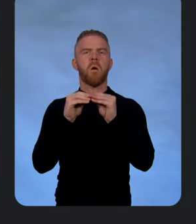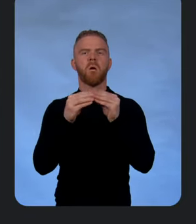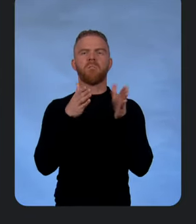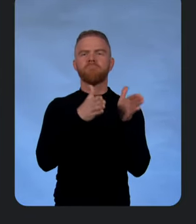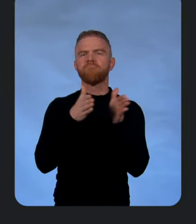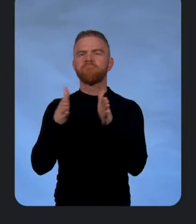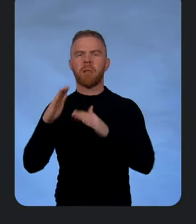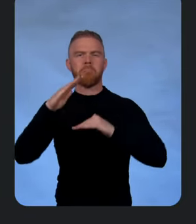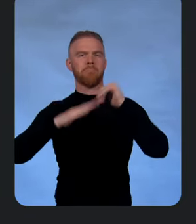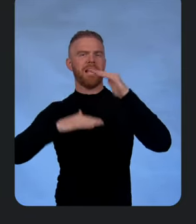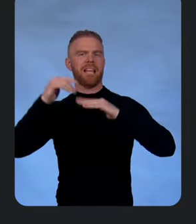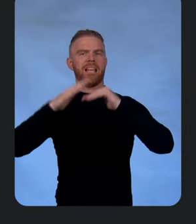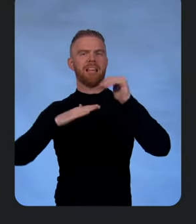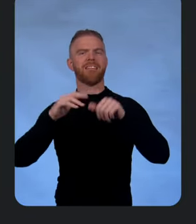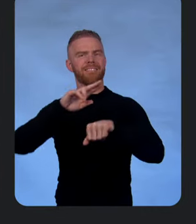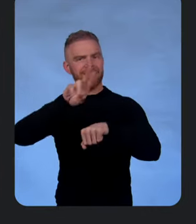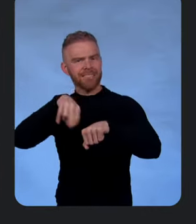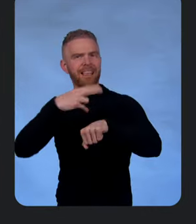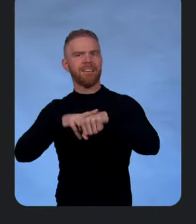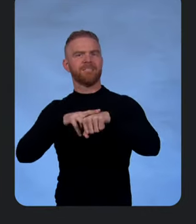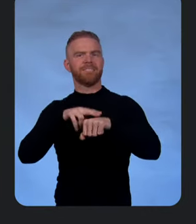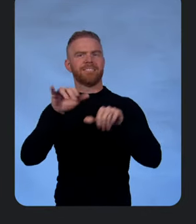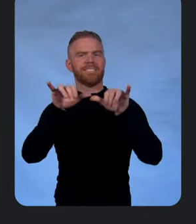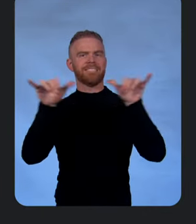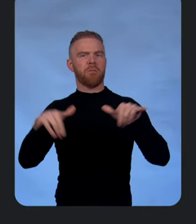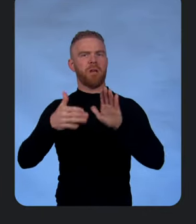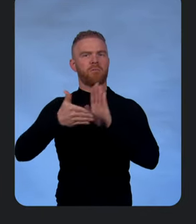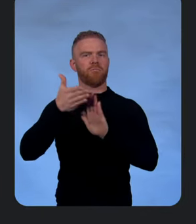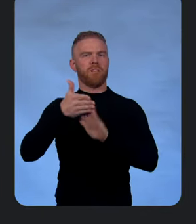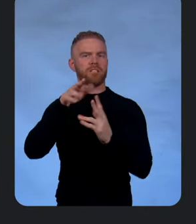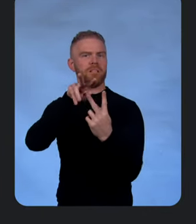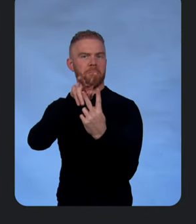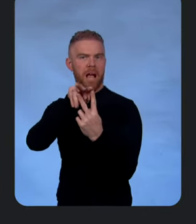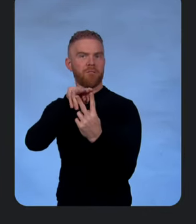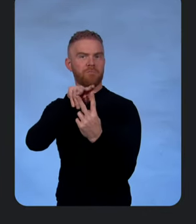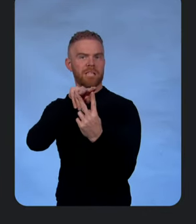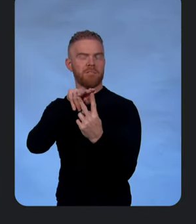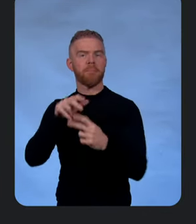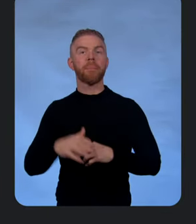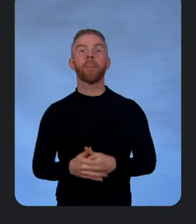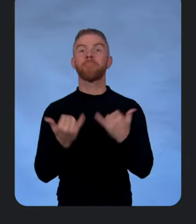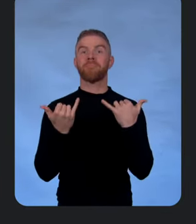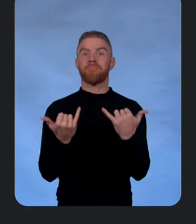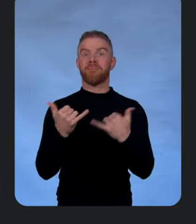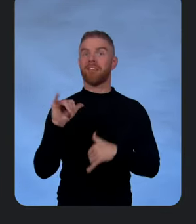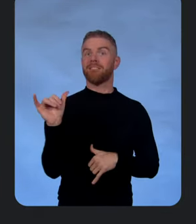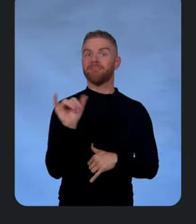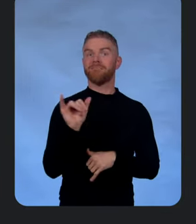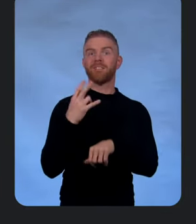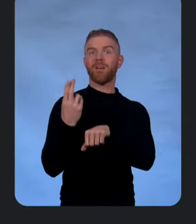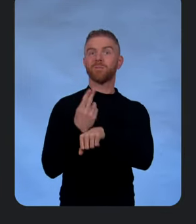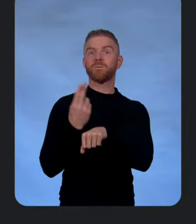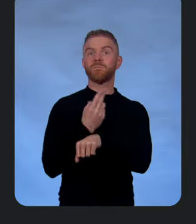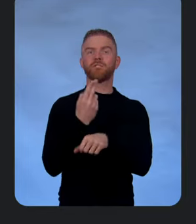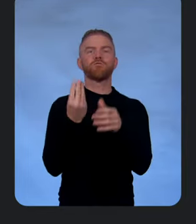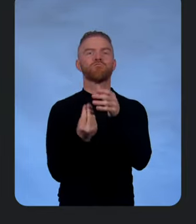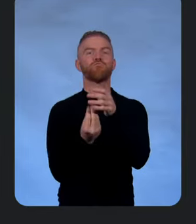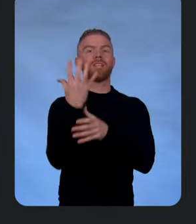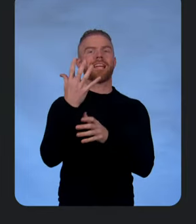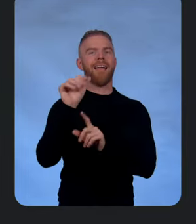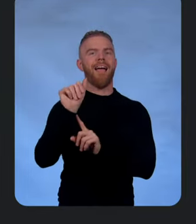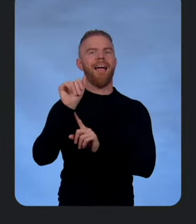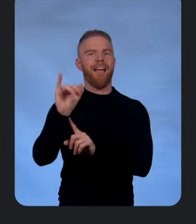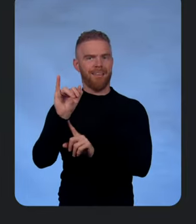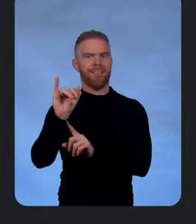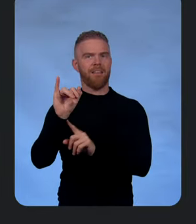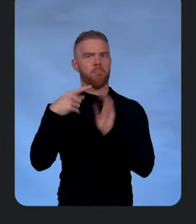system binaries. Got it. And then finally, where would we be without the Spring AI module for Gemini? You wouldn't be up